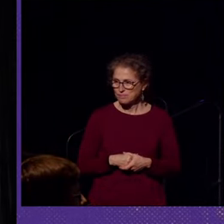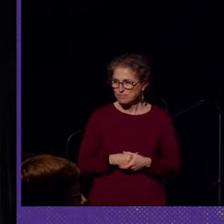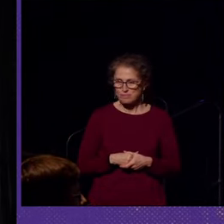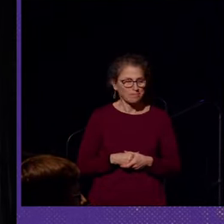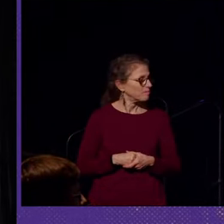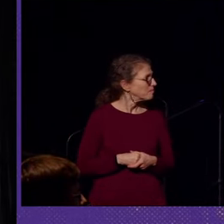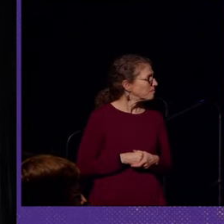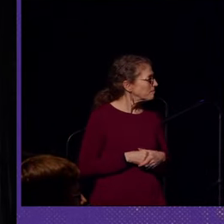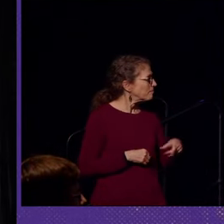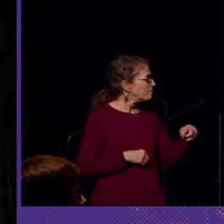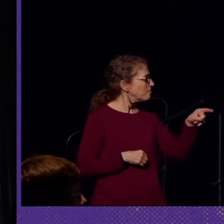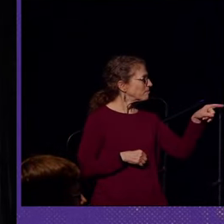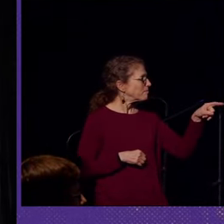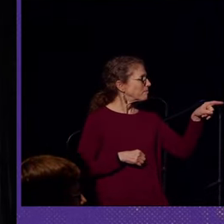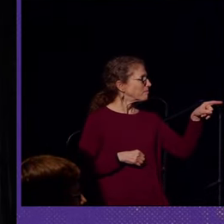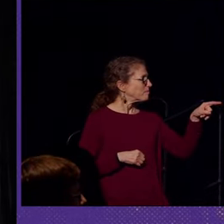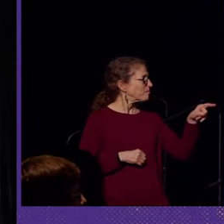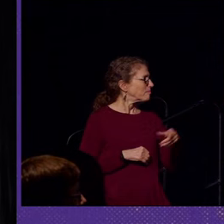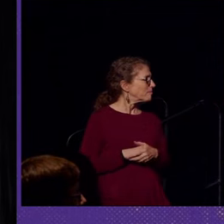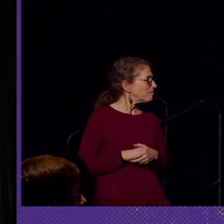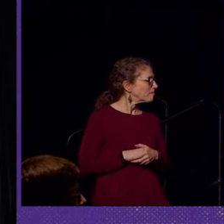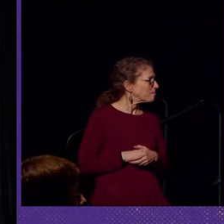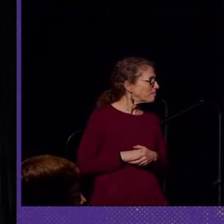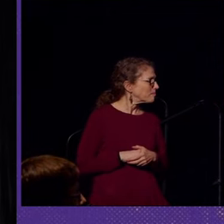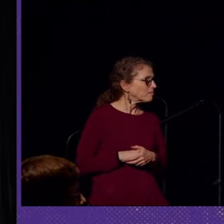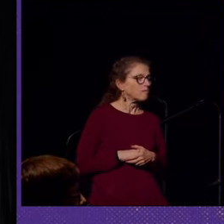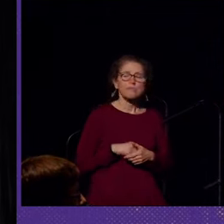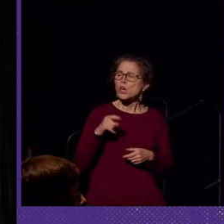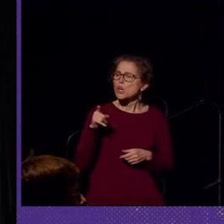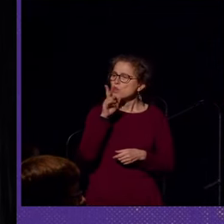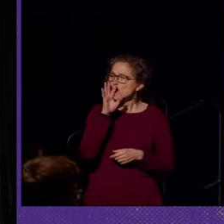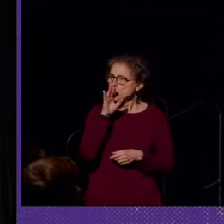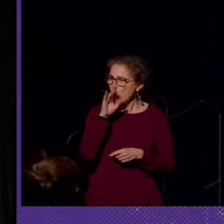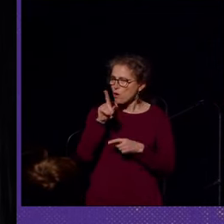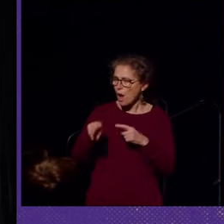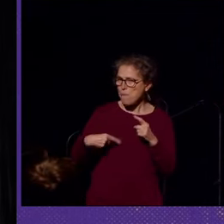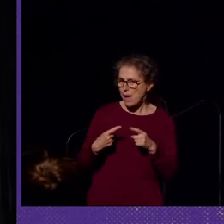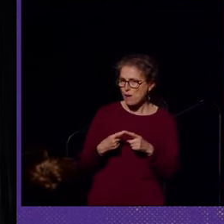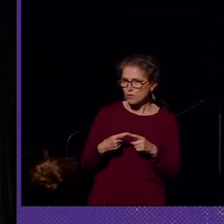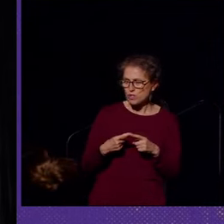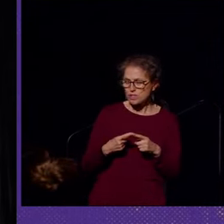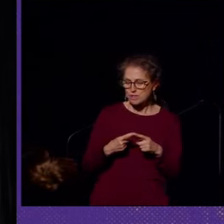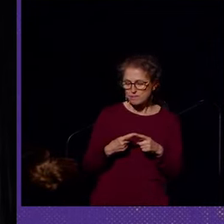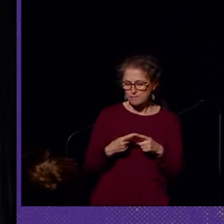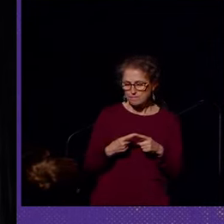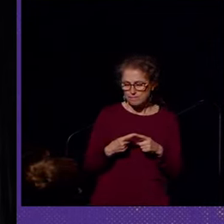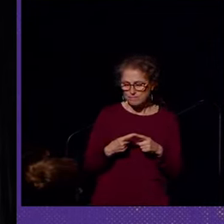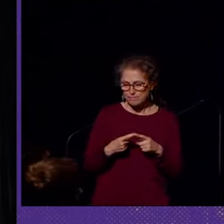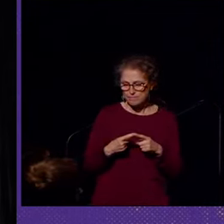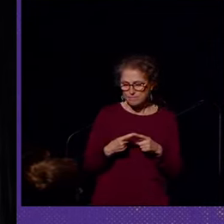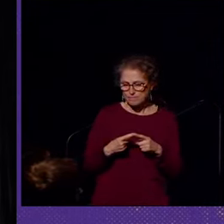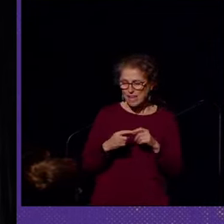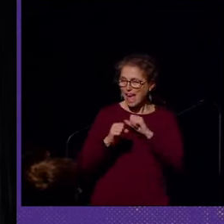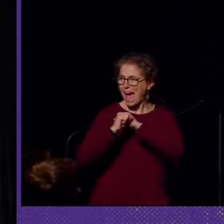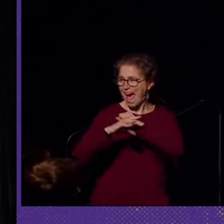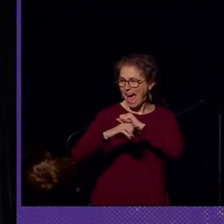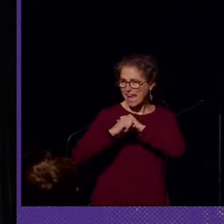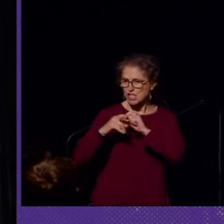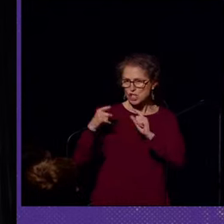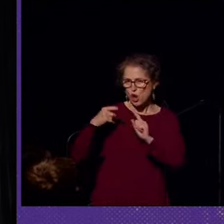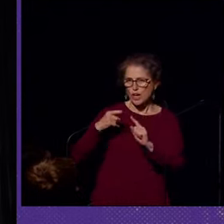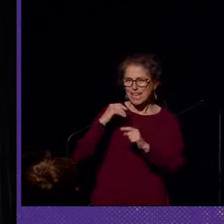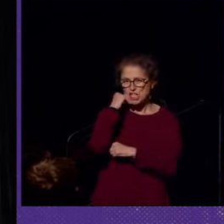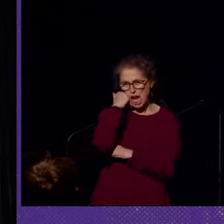Over here first. Oh, thank you. You spoke about about ads targeting